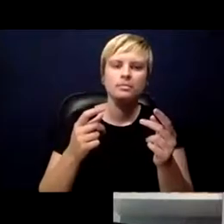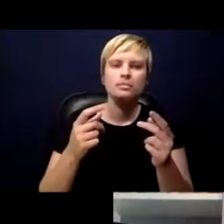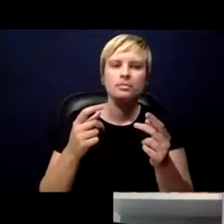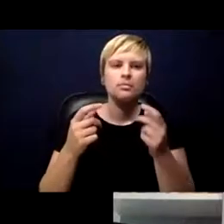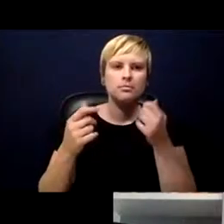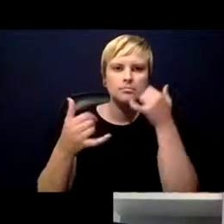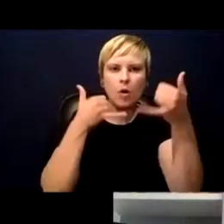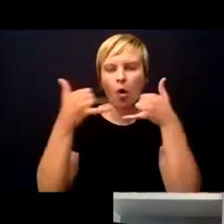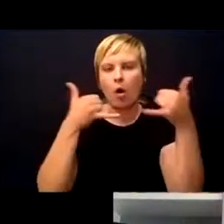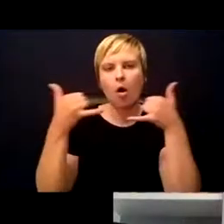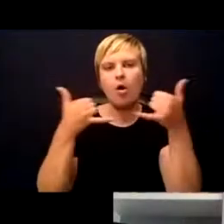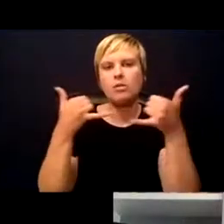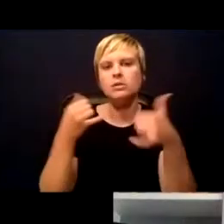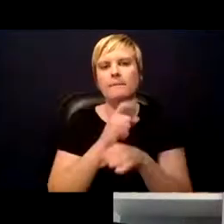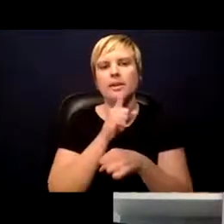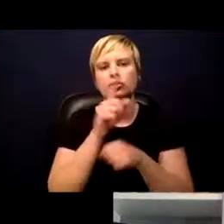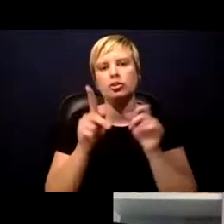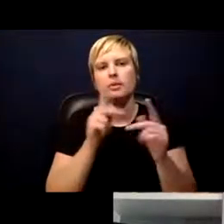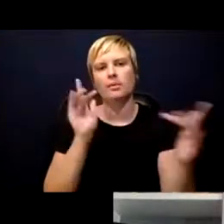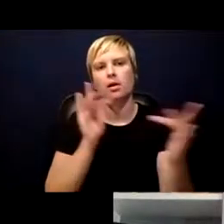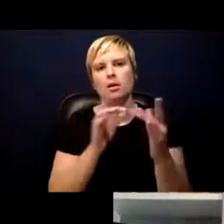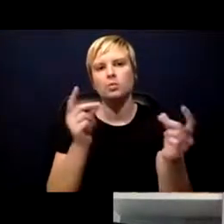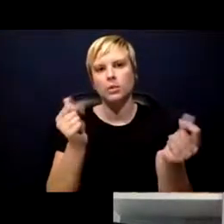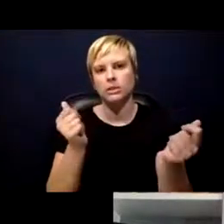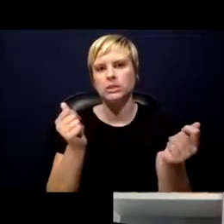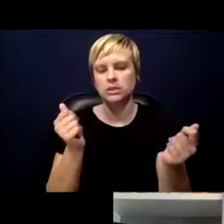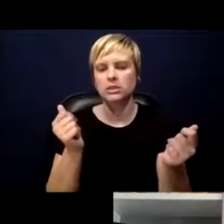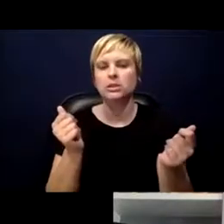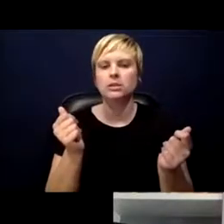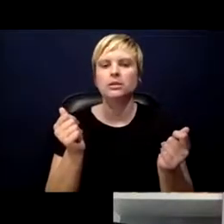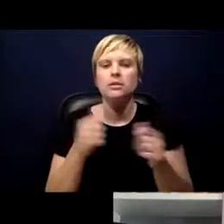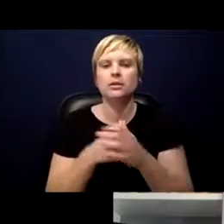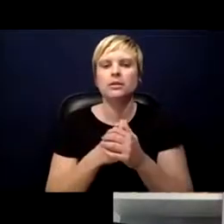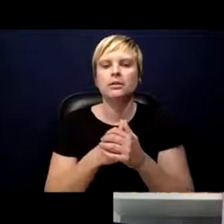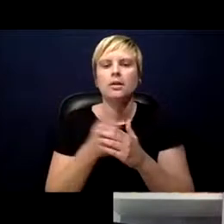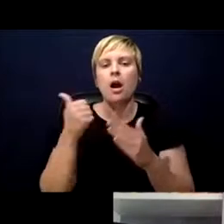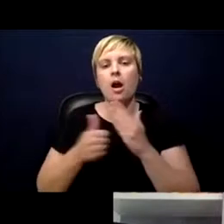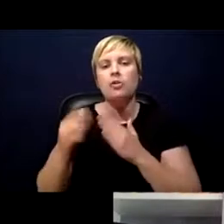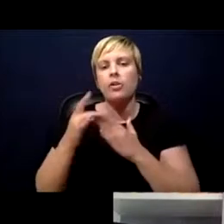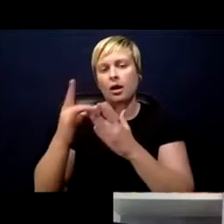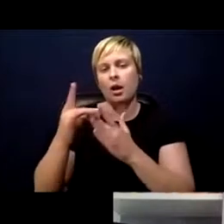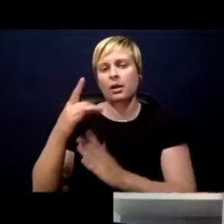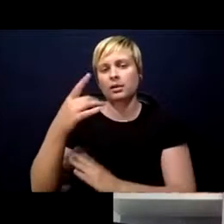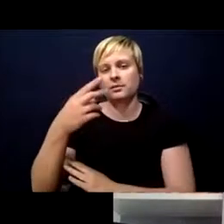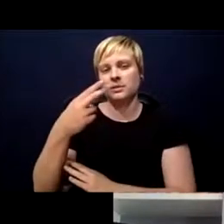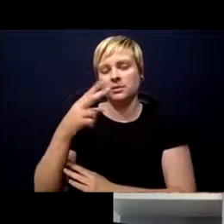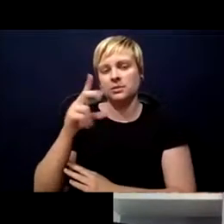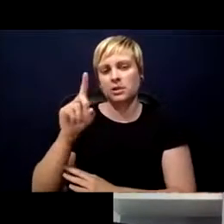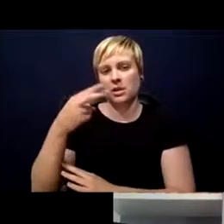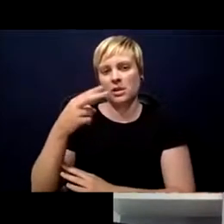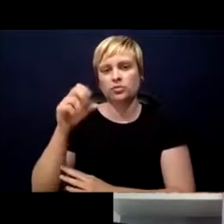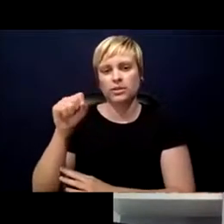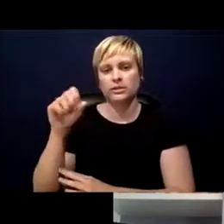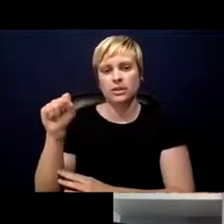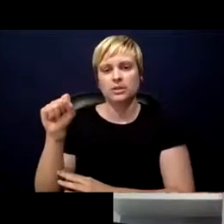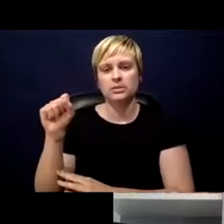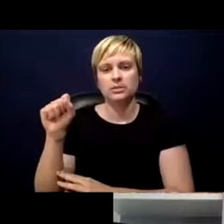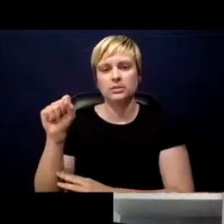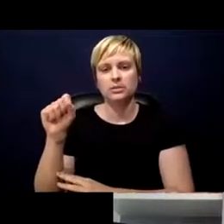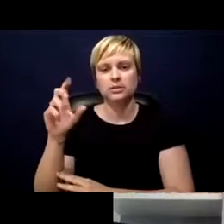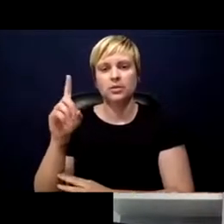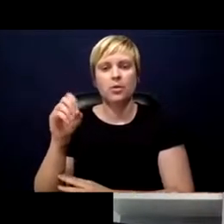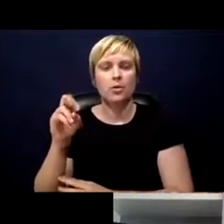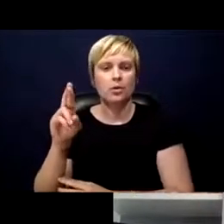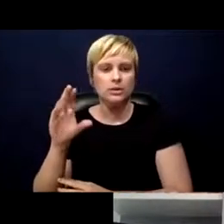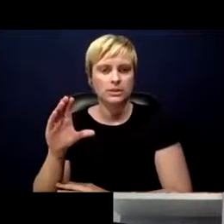that people get reached quickly. Under the guidance of DHSS, NORC is handling the recruitment and